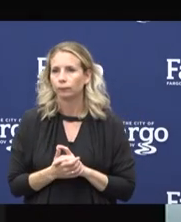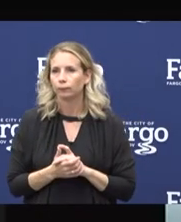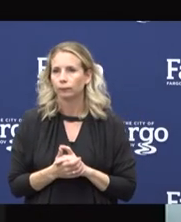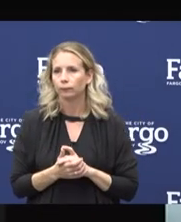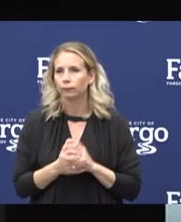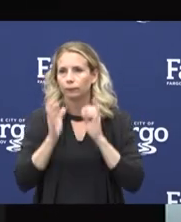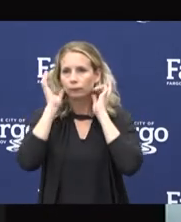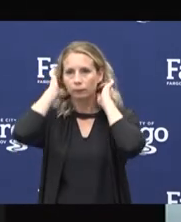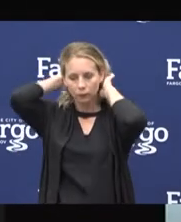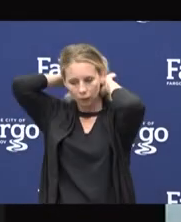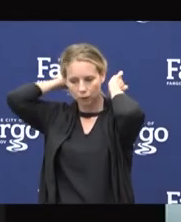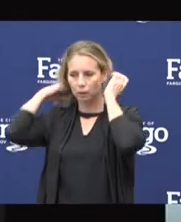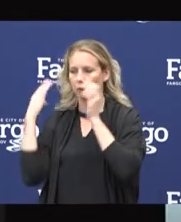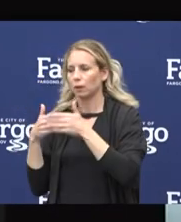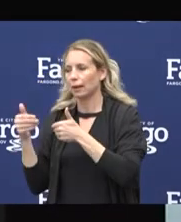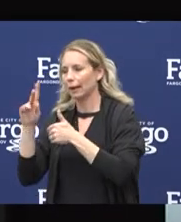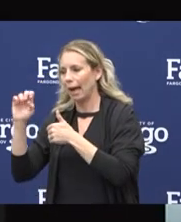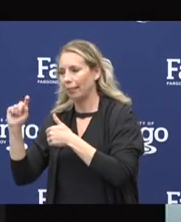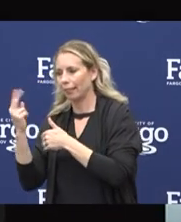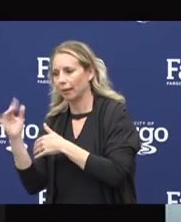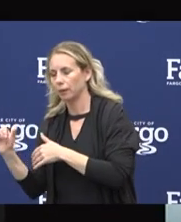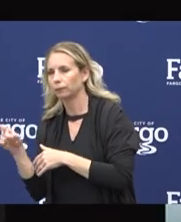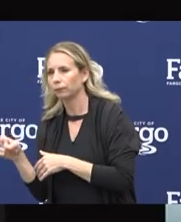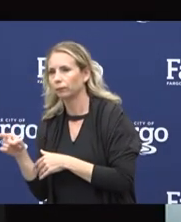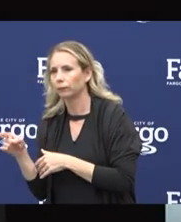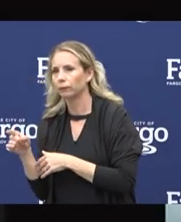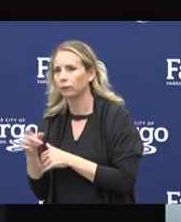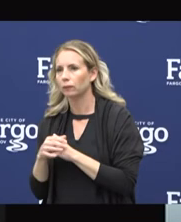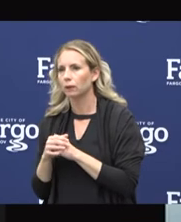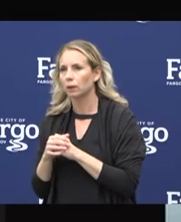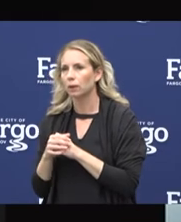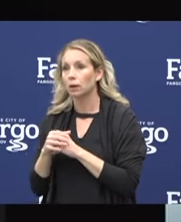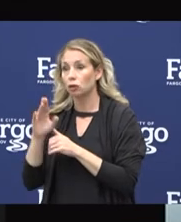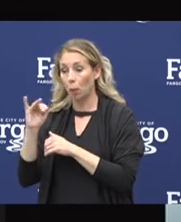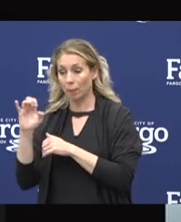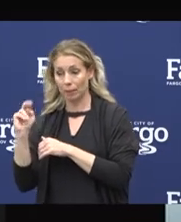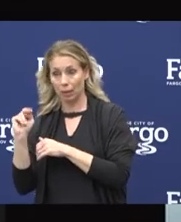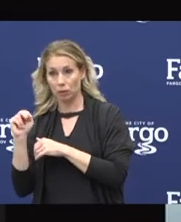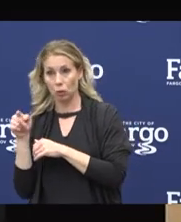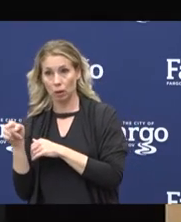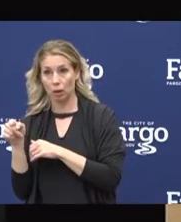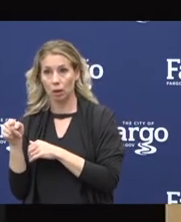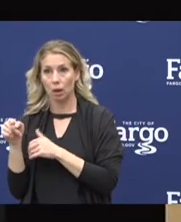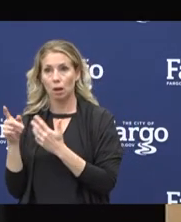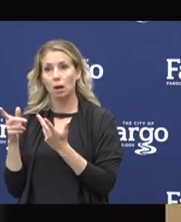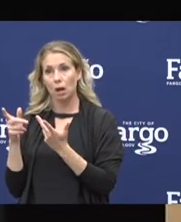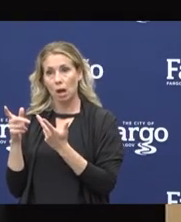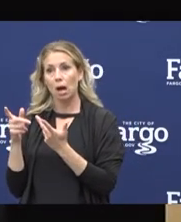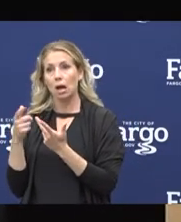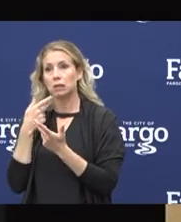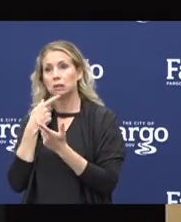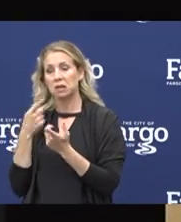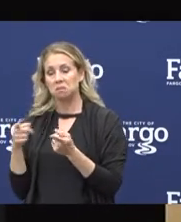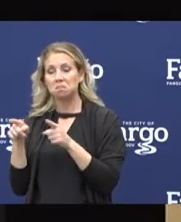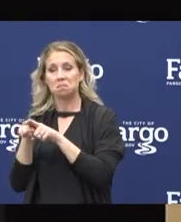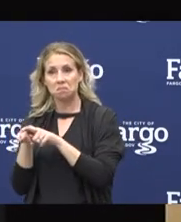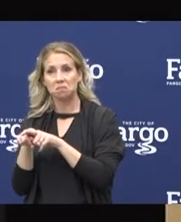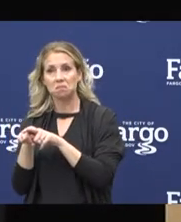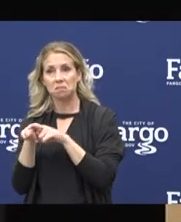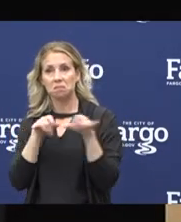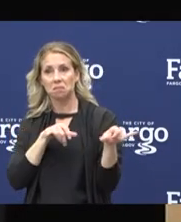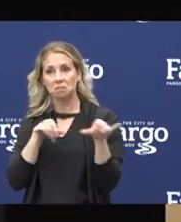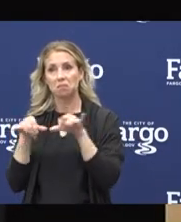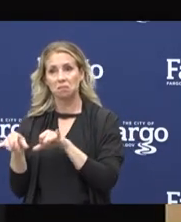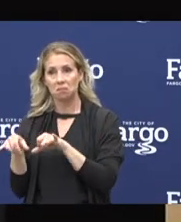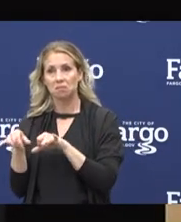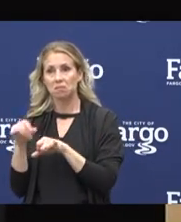And then now Kathy. And this is Kathy. On the Minnesota side, I would echo what Brenton said. So, it would